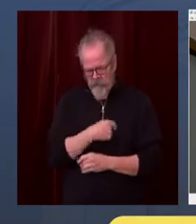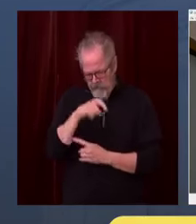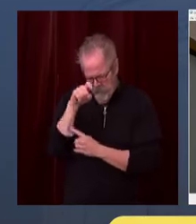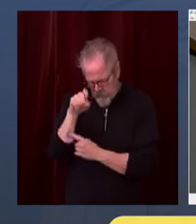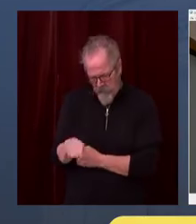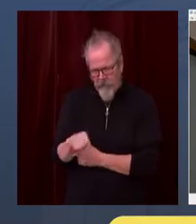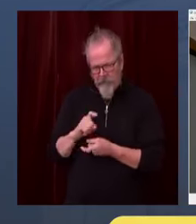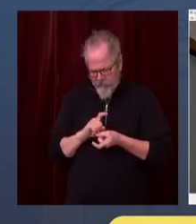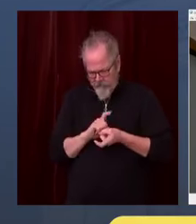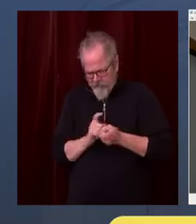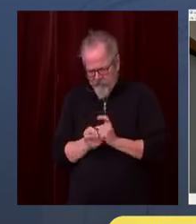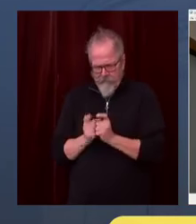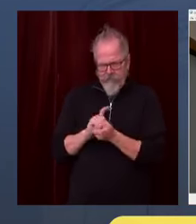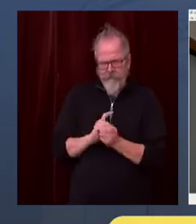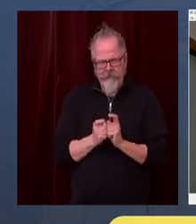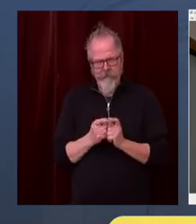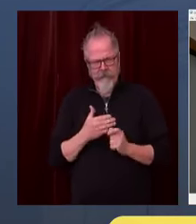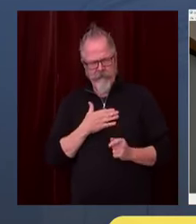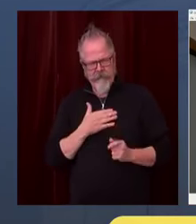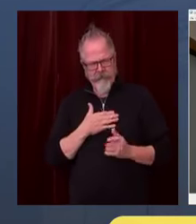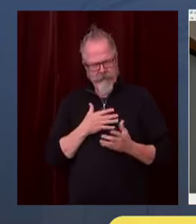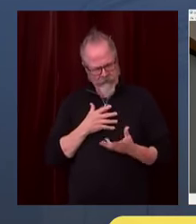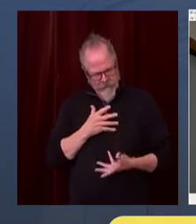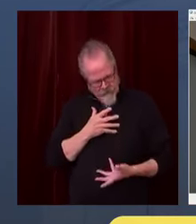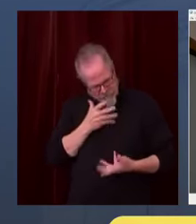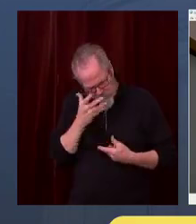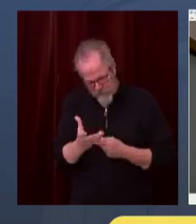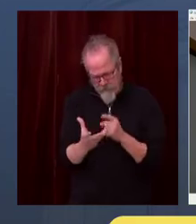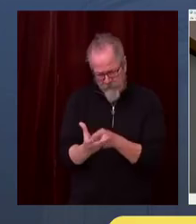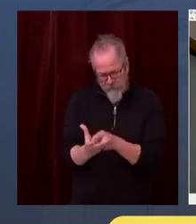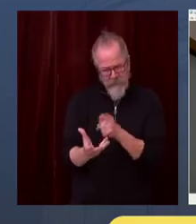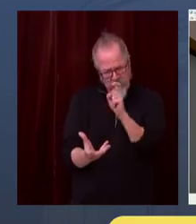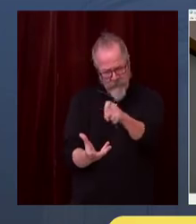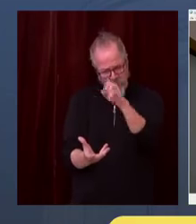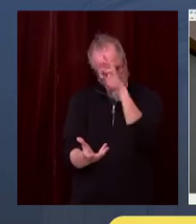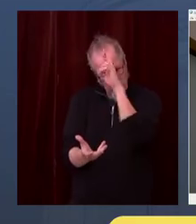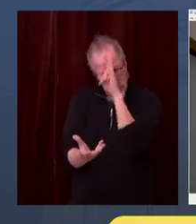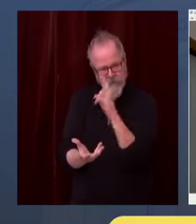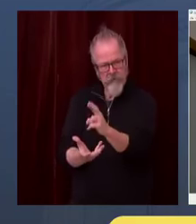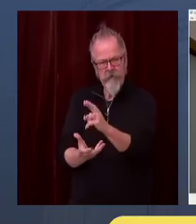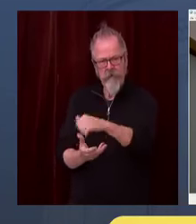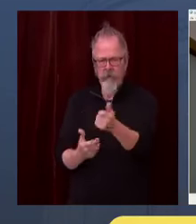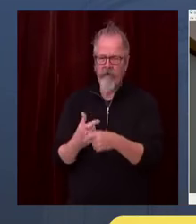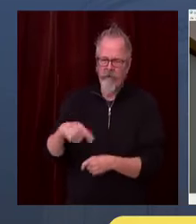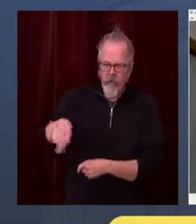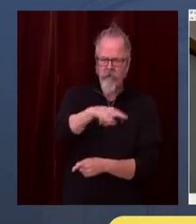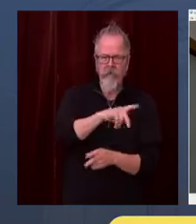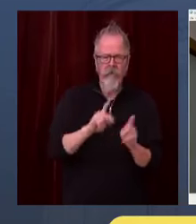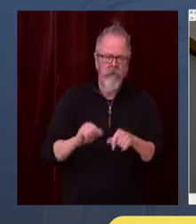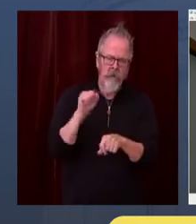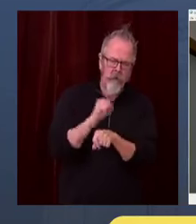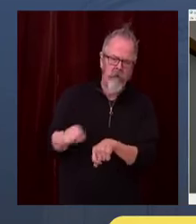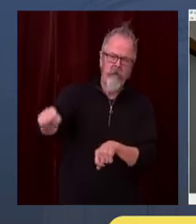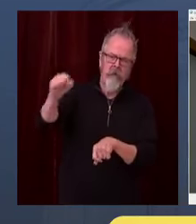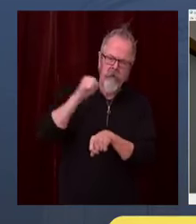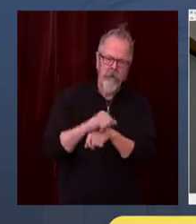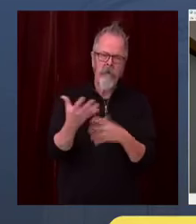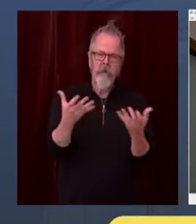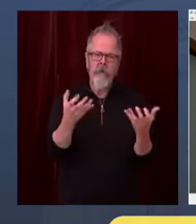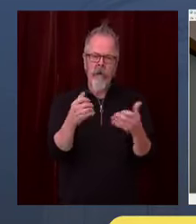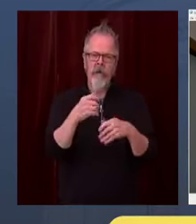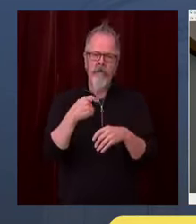major city, Seattle's not immune to the surge of this virus in our state and county either. Just in the last week,